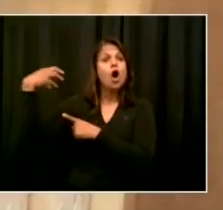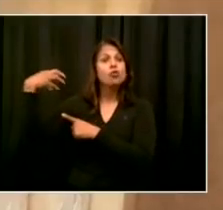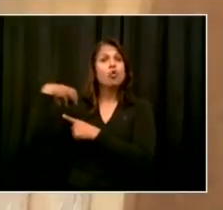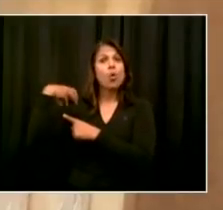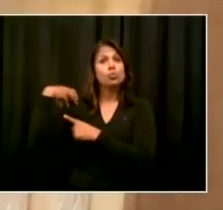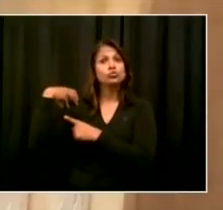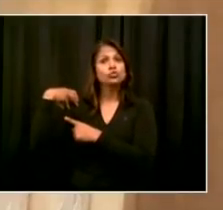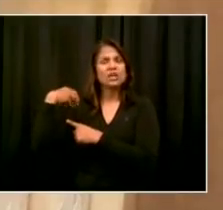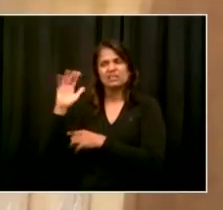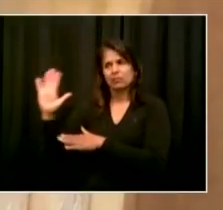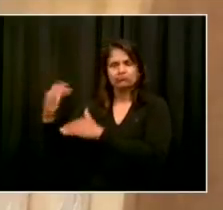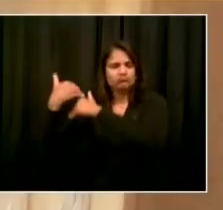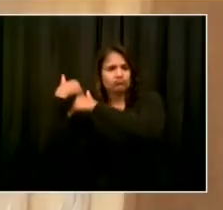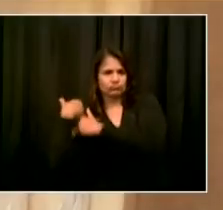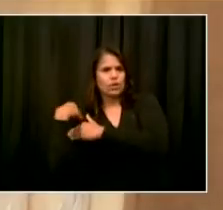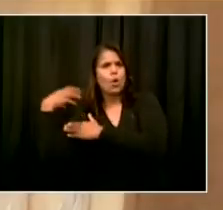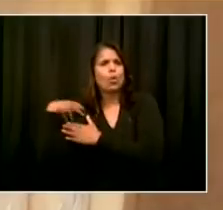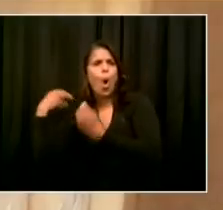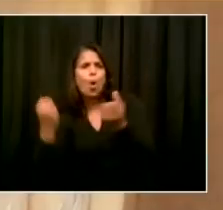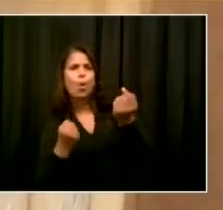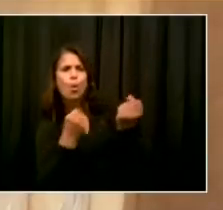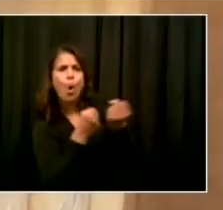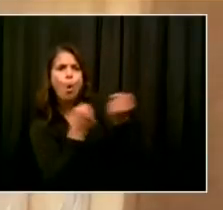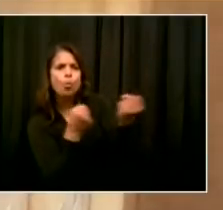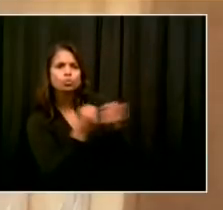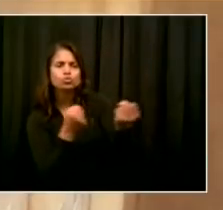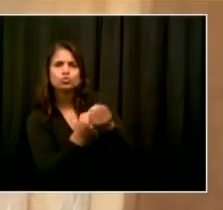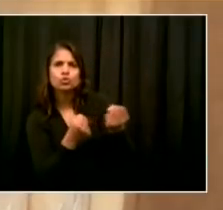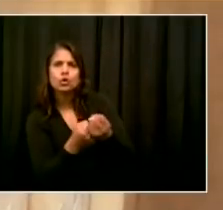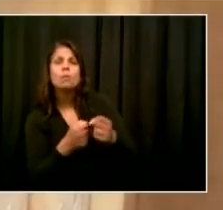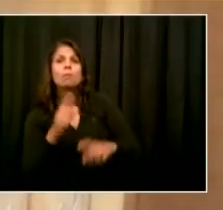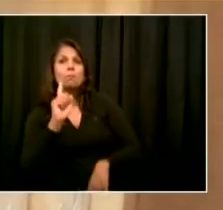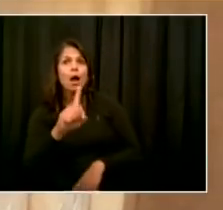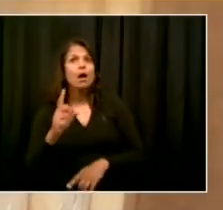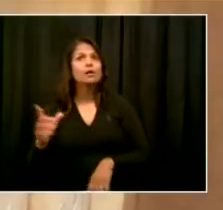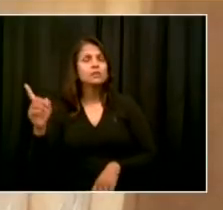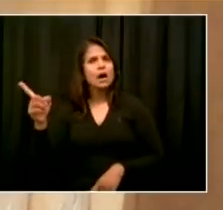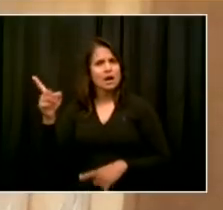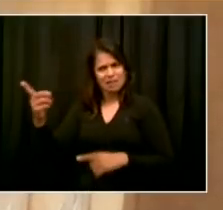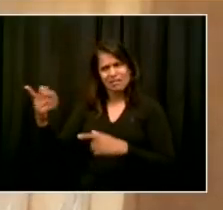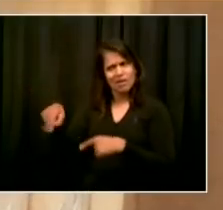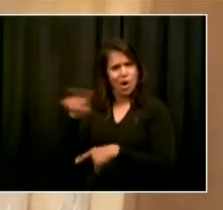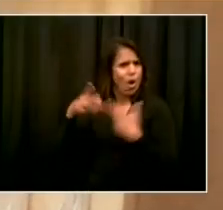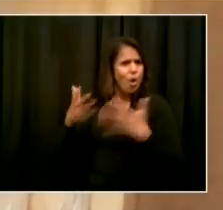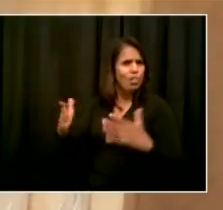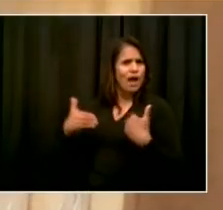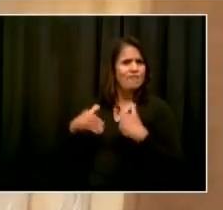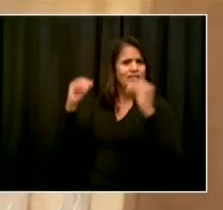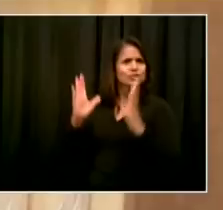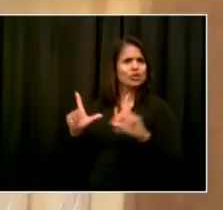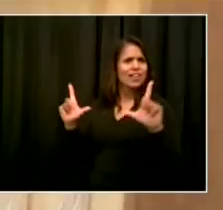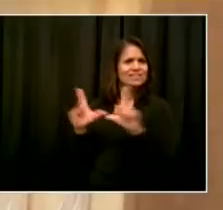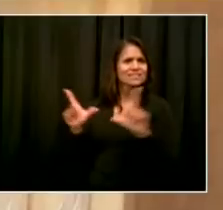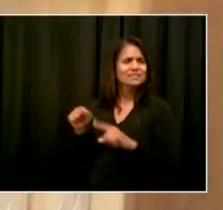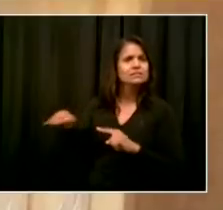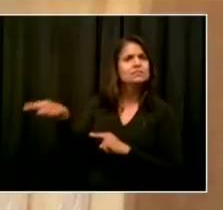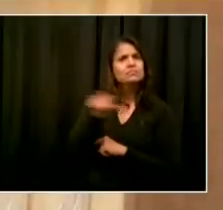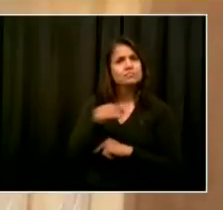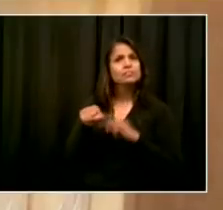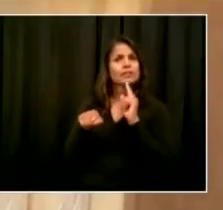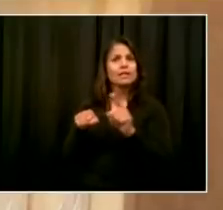teachers at the end of the day. So that means that we're going to stop doing some things. And it doesn't mean that the things that we're stopping doing